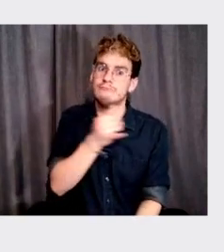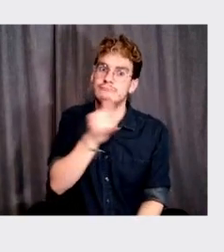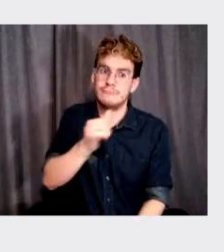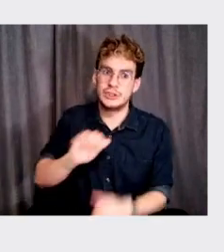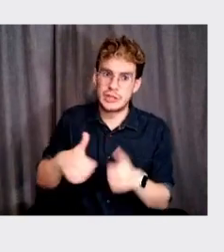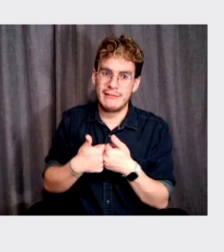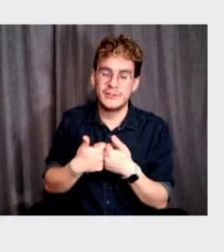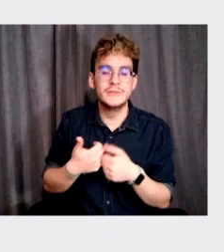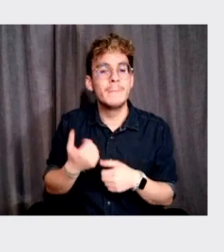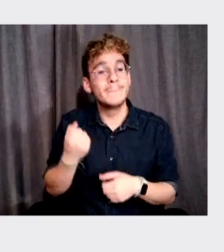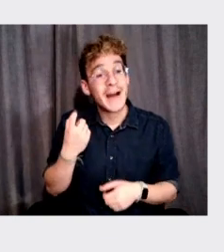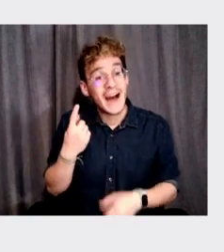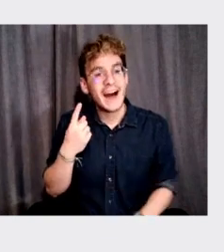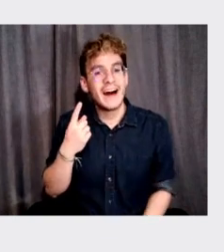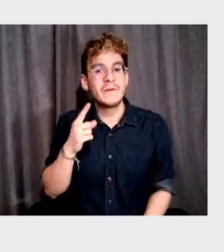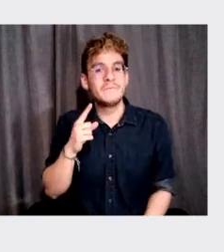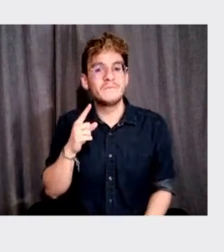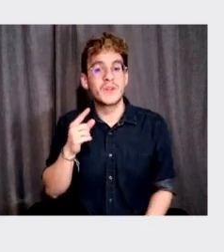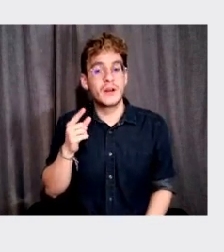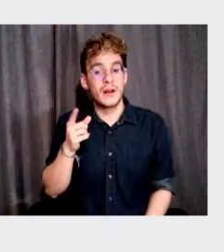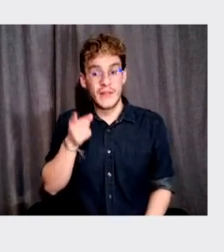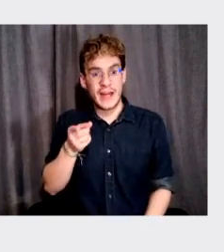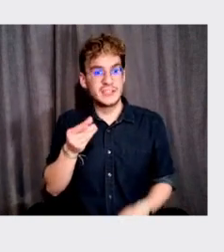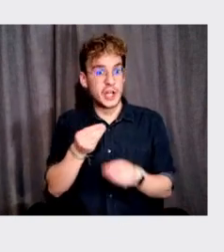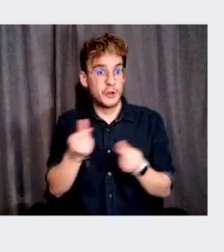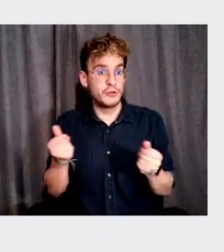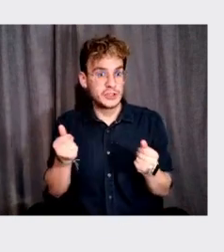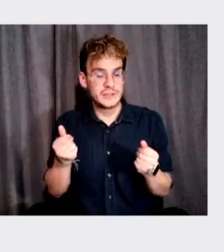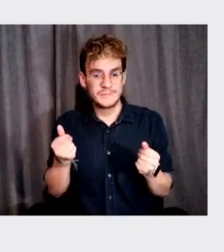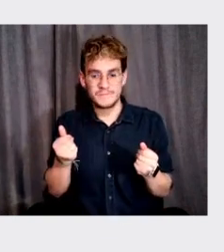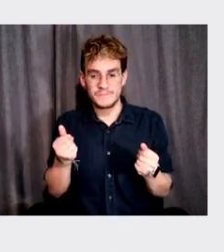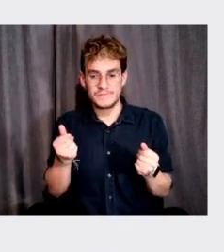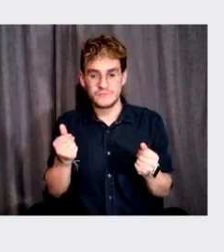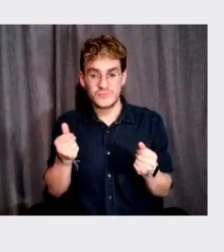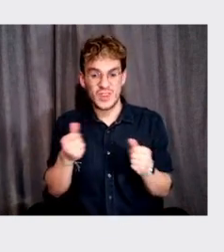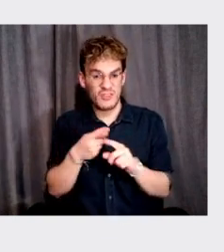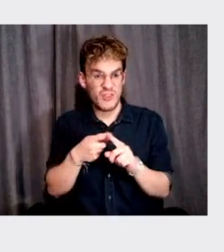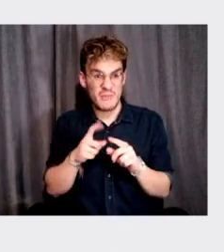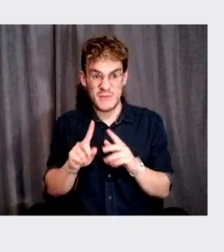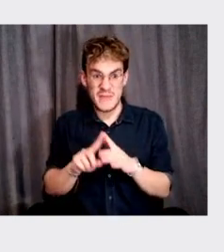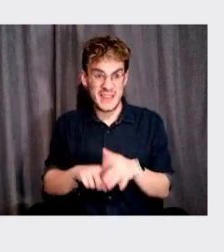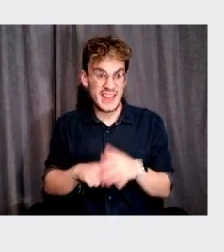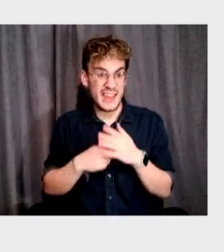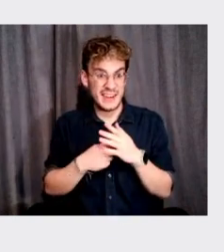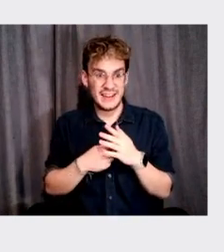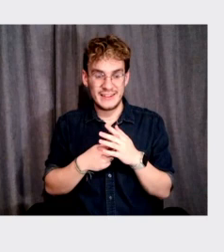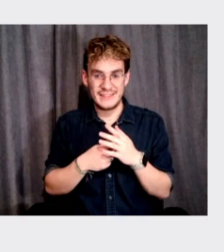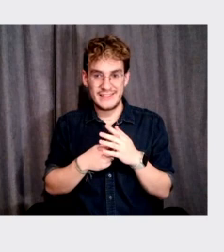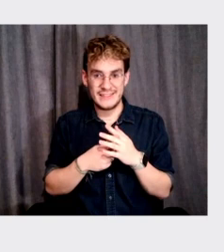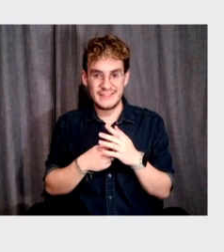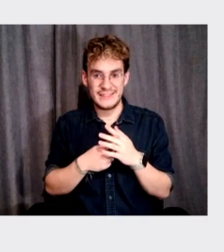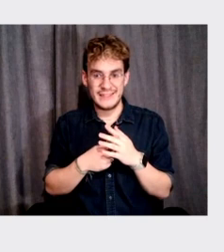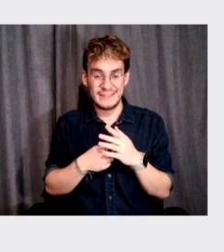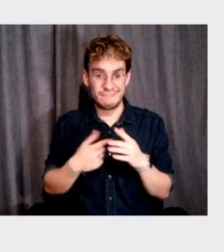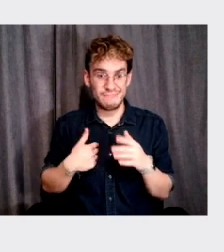Uh, but, but I think it's a, it's a solution that was thought, uh, from the beginning to be something, uh,